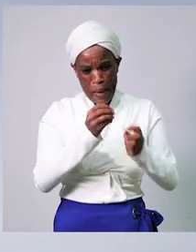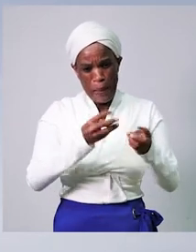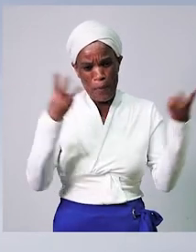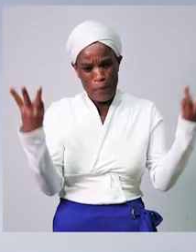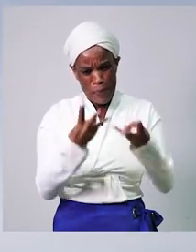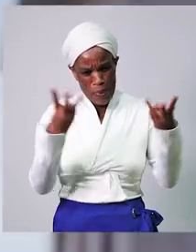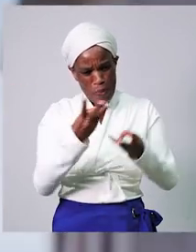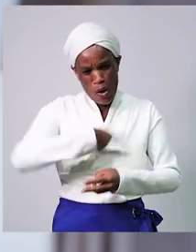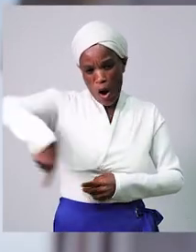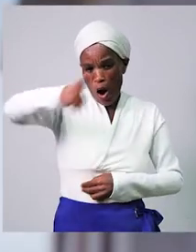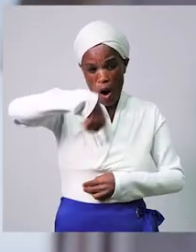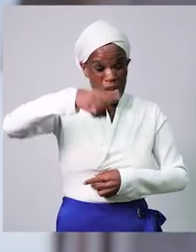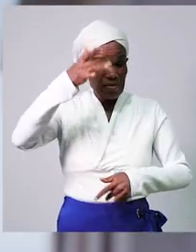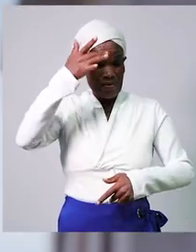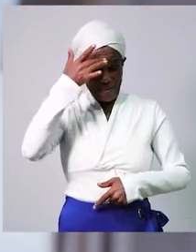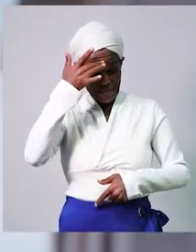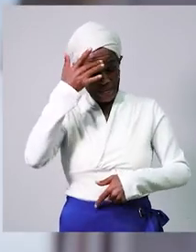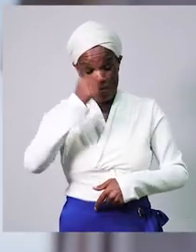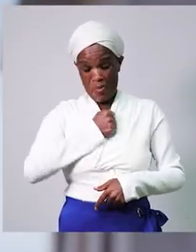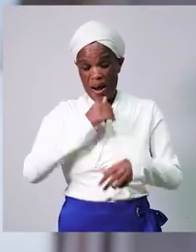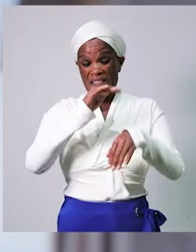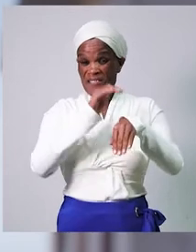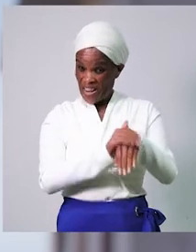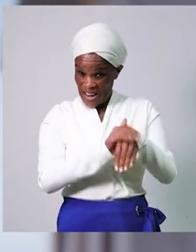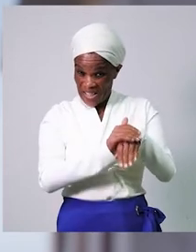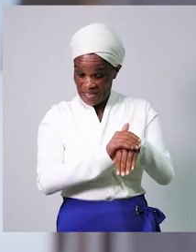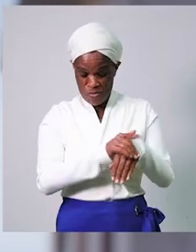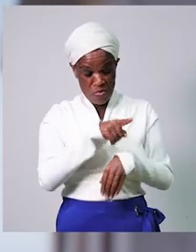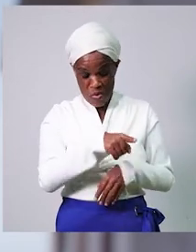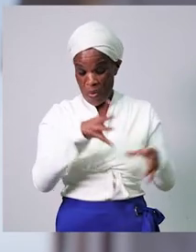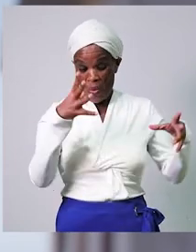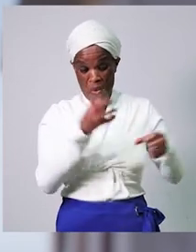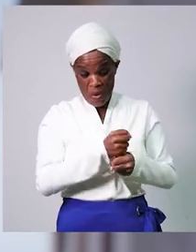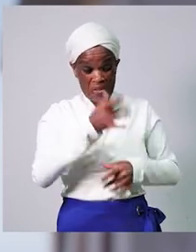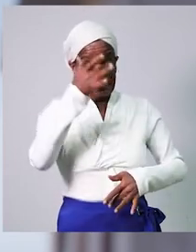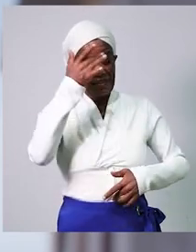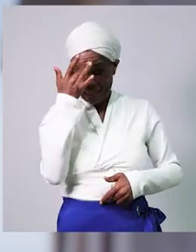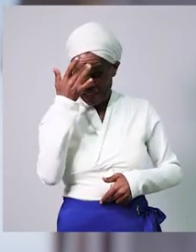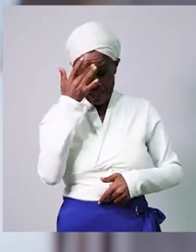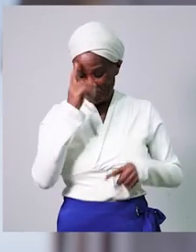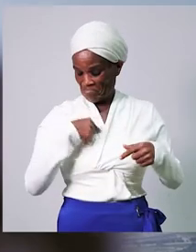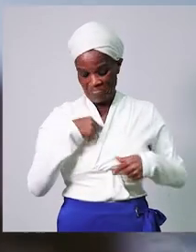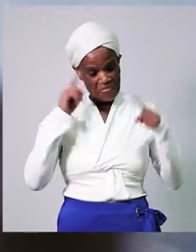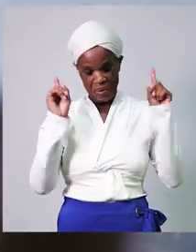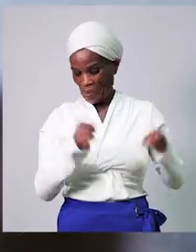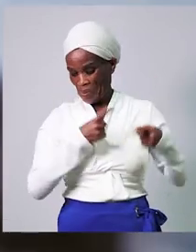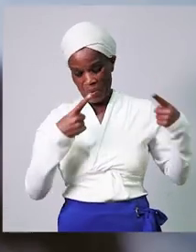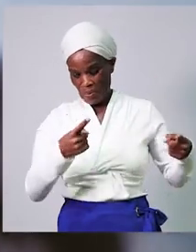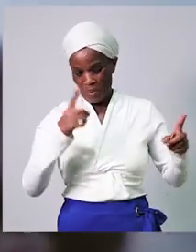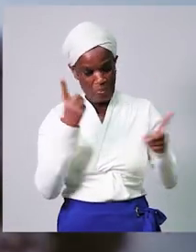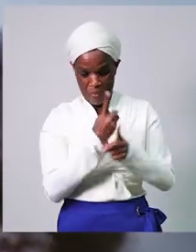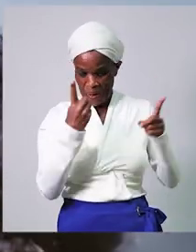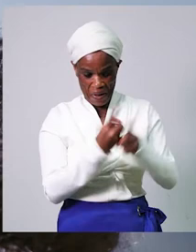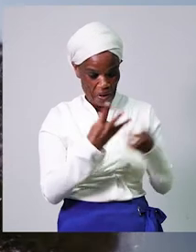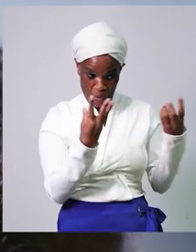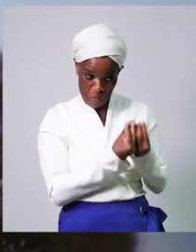people sick. My friend, she got sickness and then I couldn't play with her. I